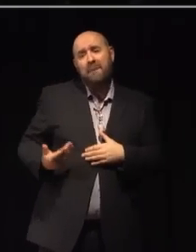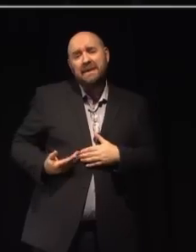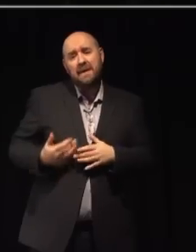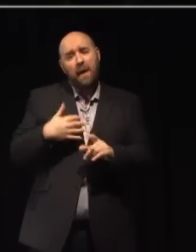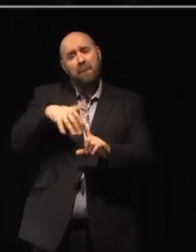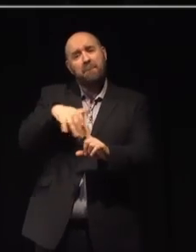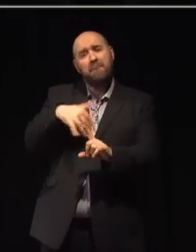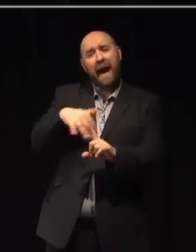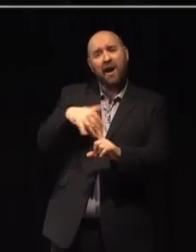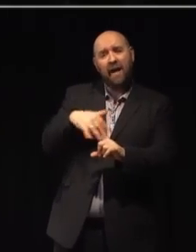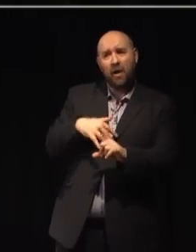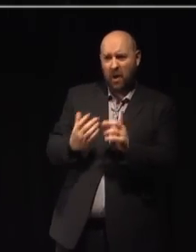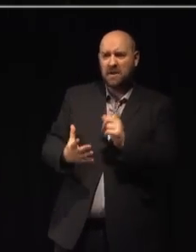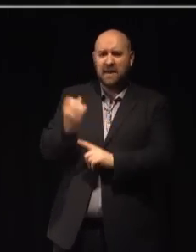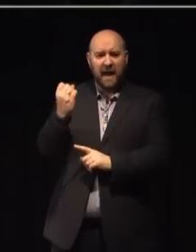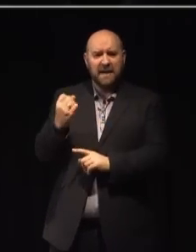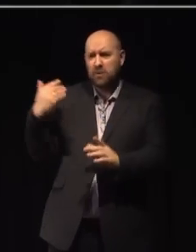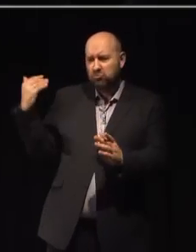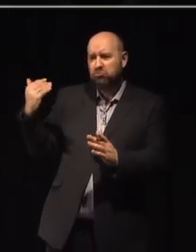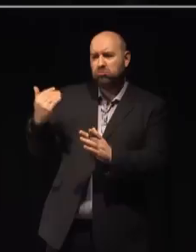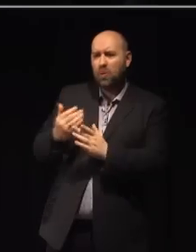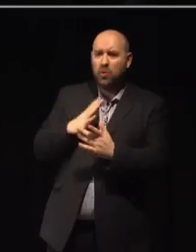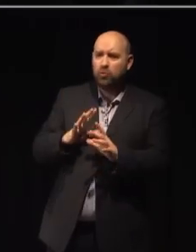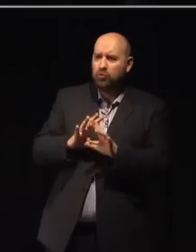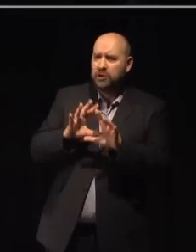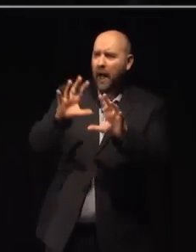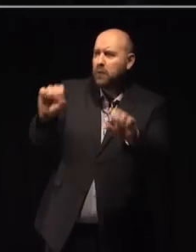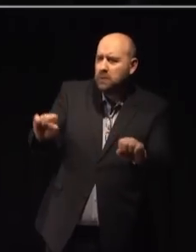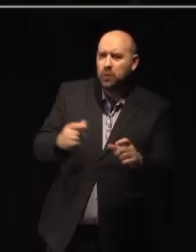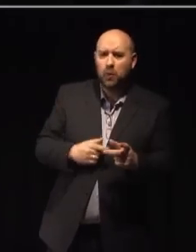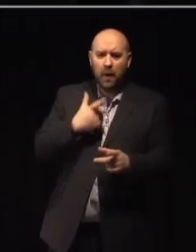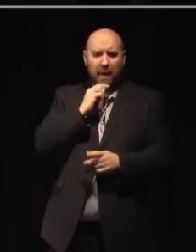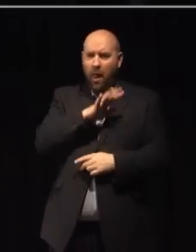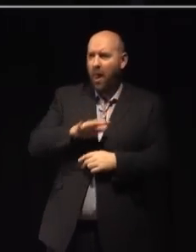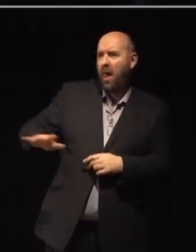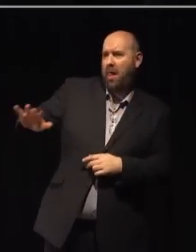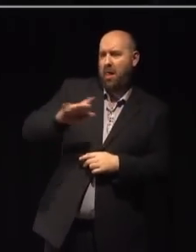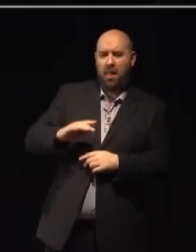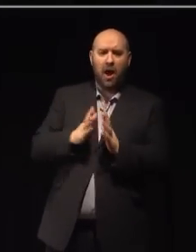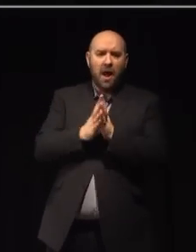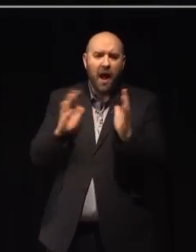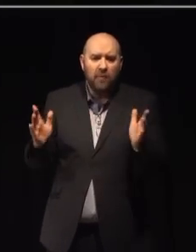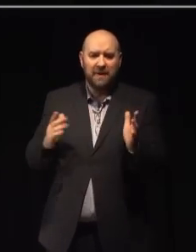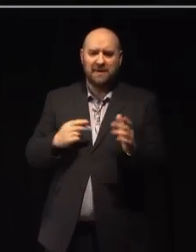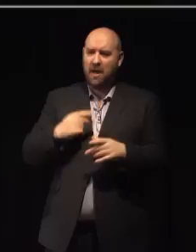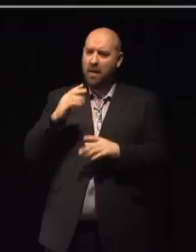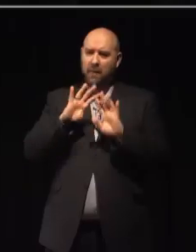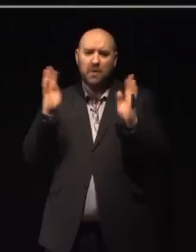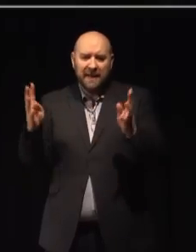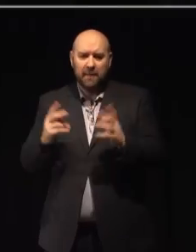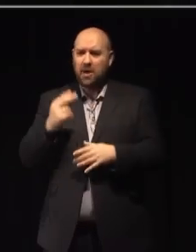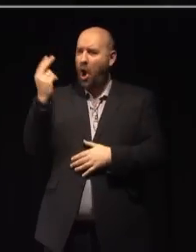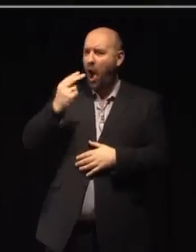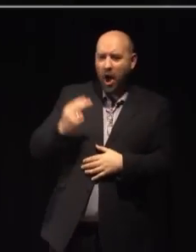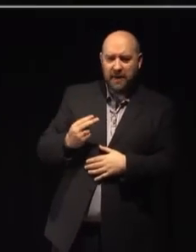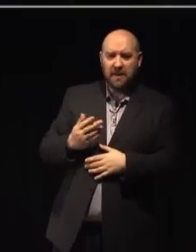successful record of reaching out to the public. I want our museums, our libraries, our artists and our arts venues to be